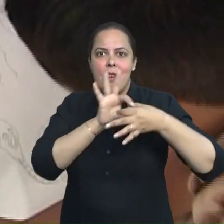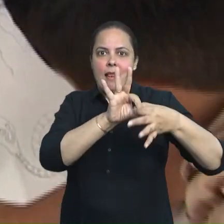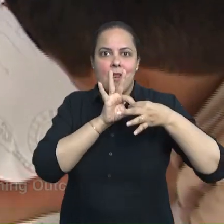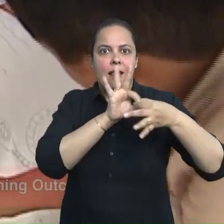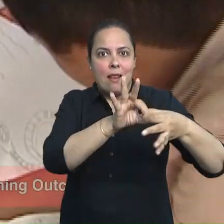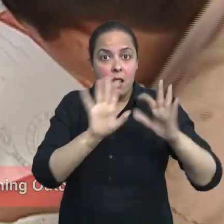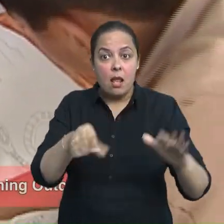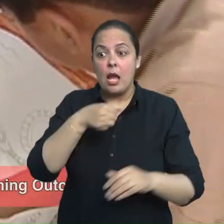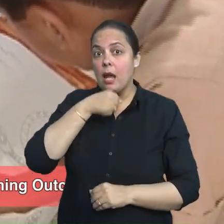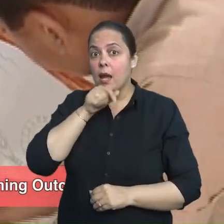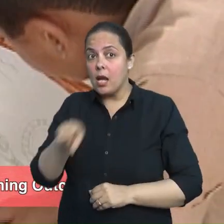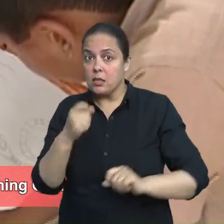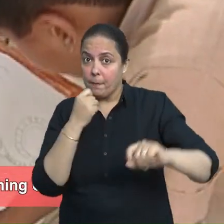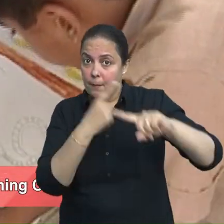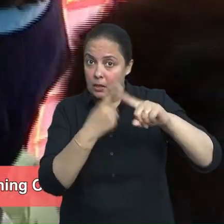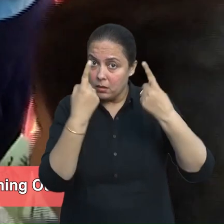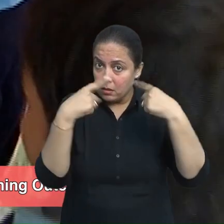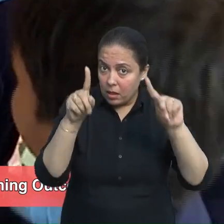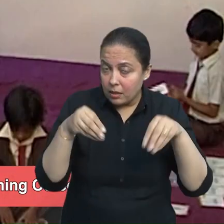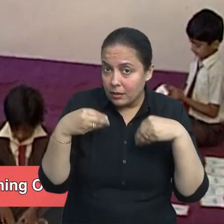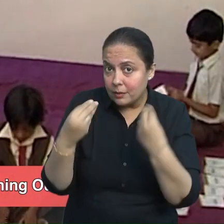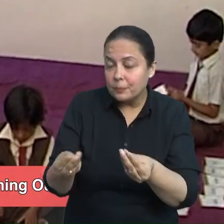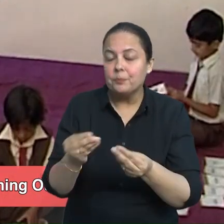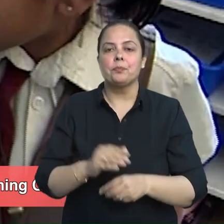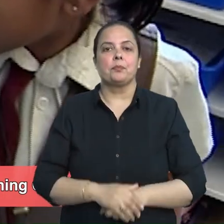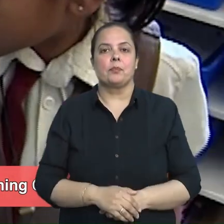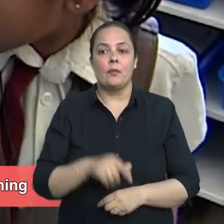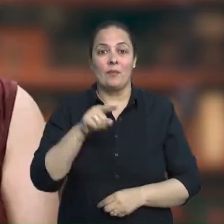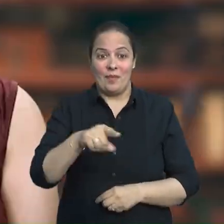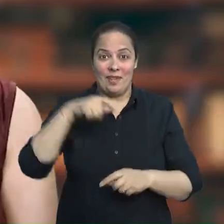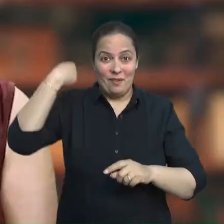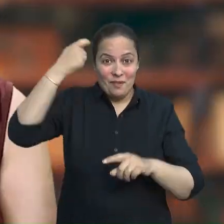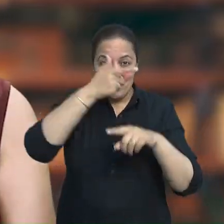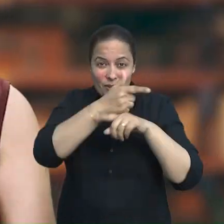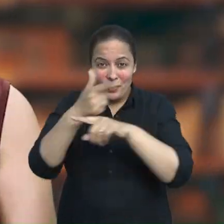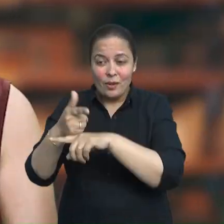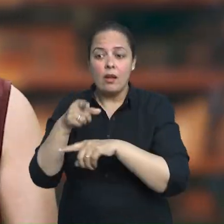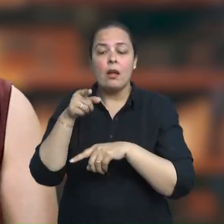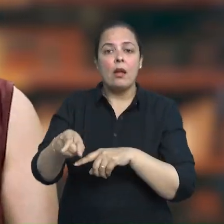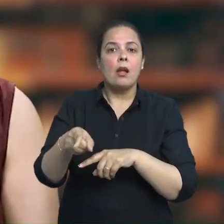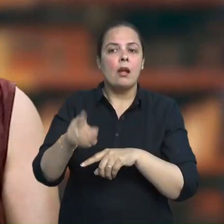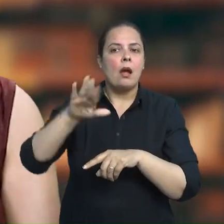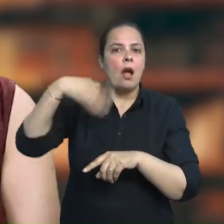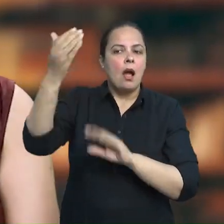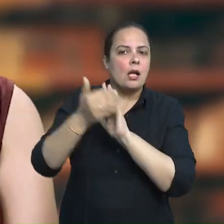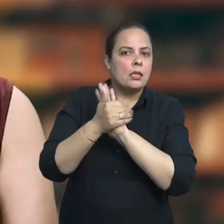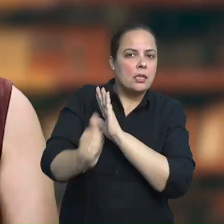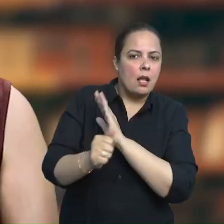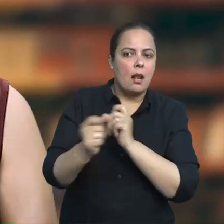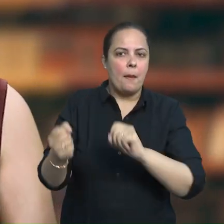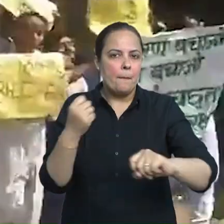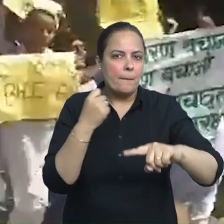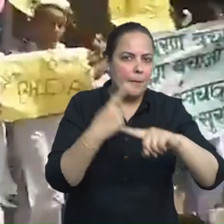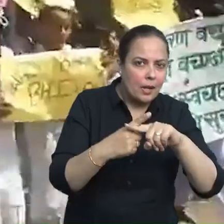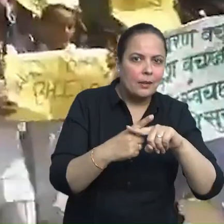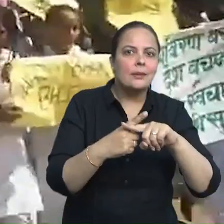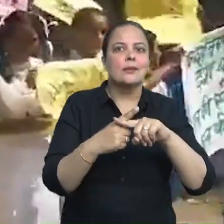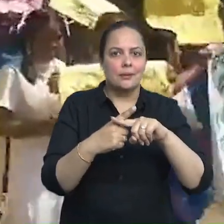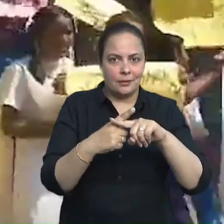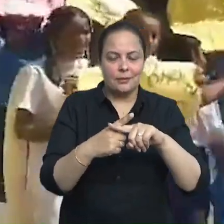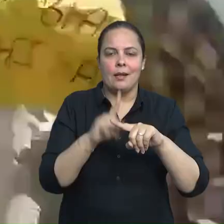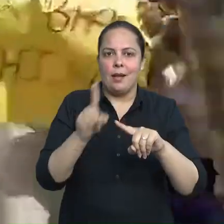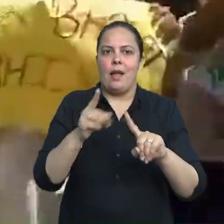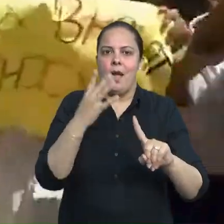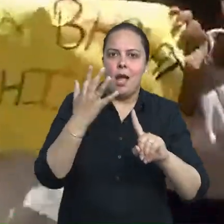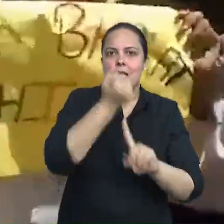have been designed to help the learners acquire the desired competencies and achieve the class